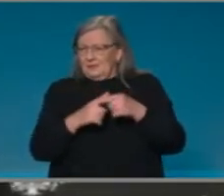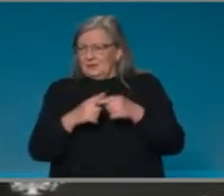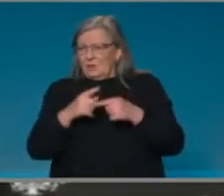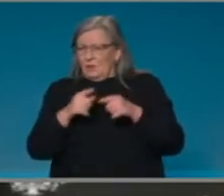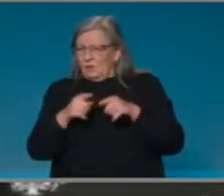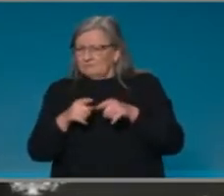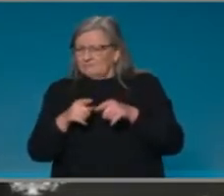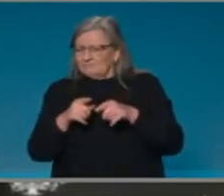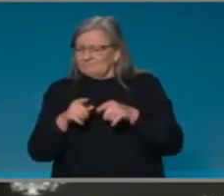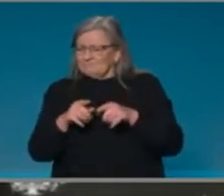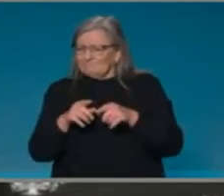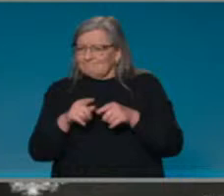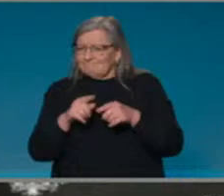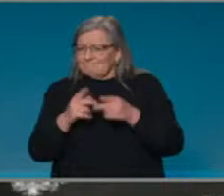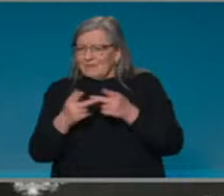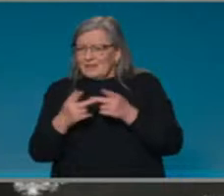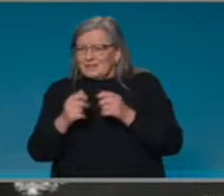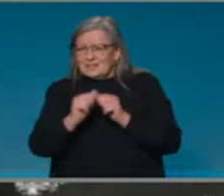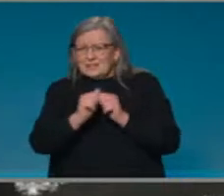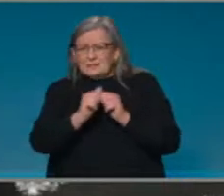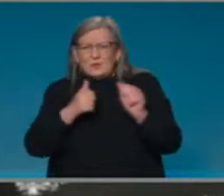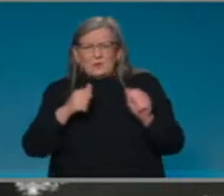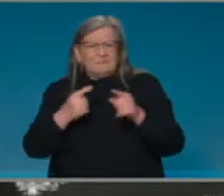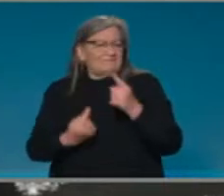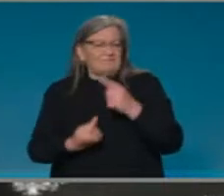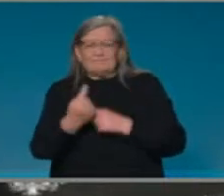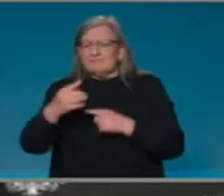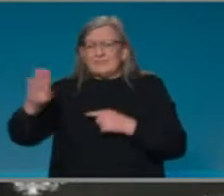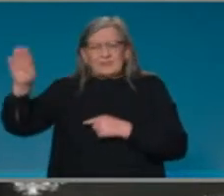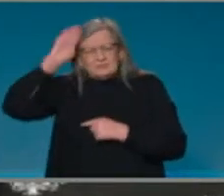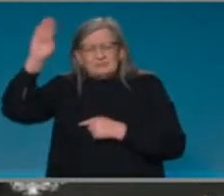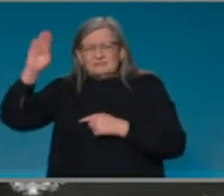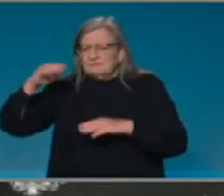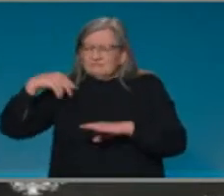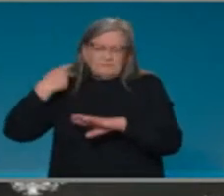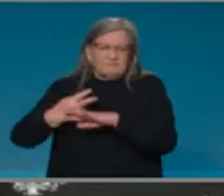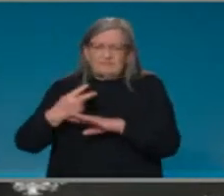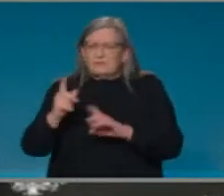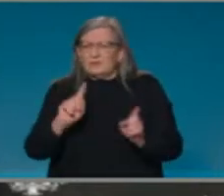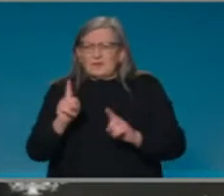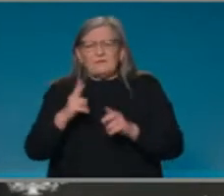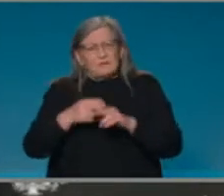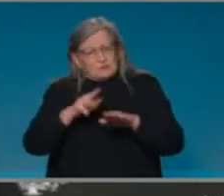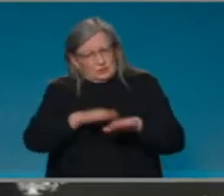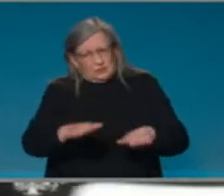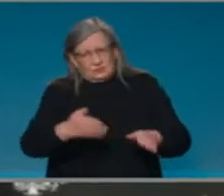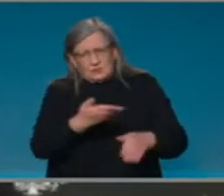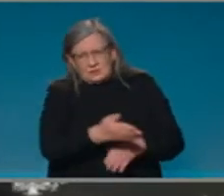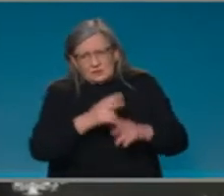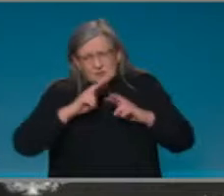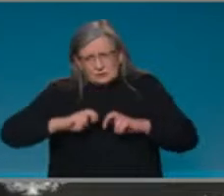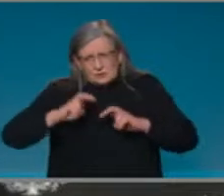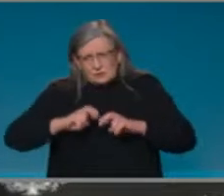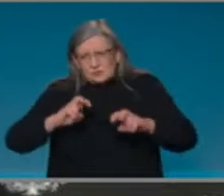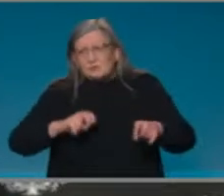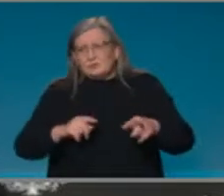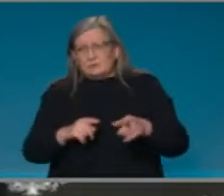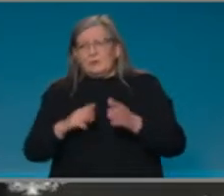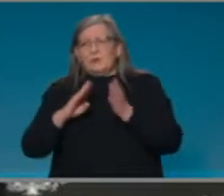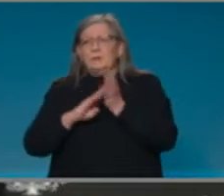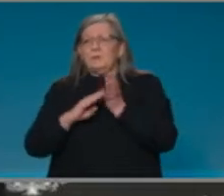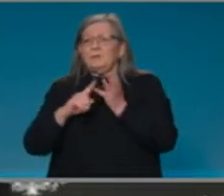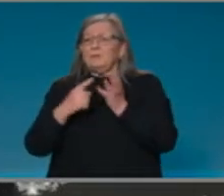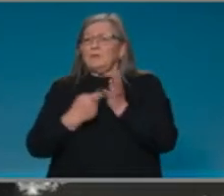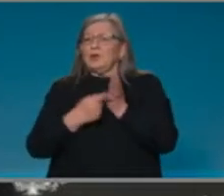Over $3 million for the Murdoch Children's Research Institute. And then very significantly, as an example,